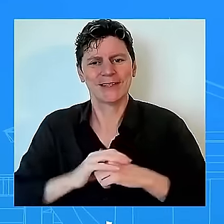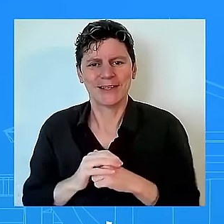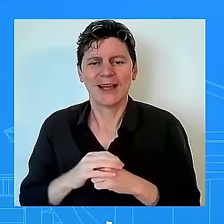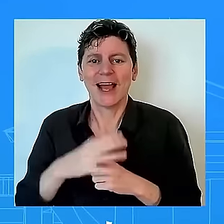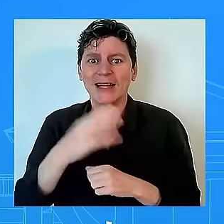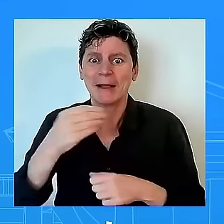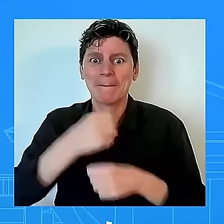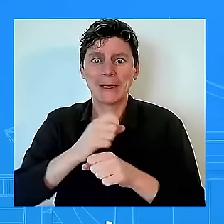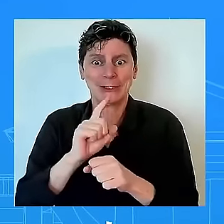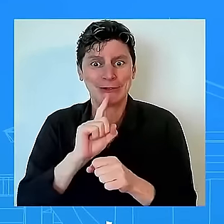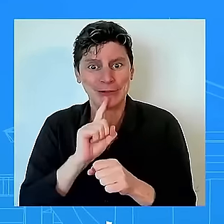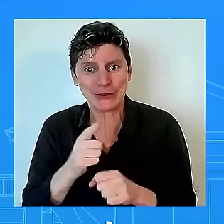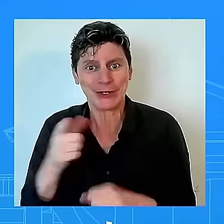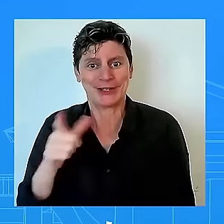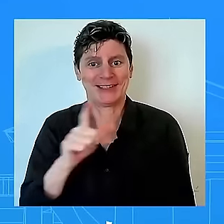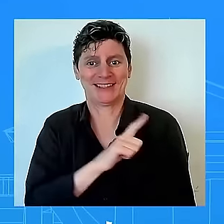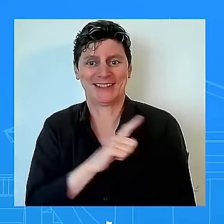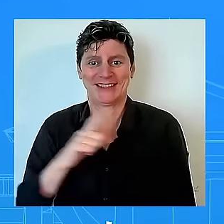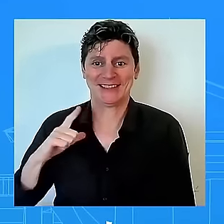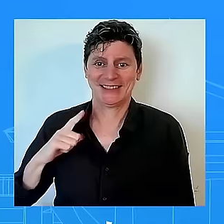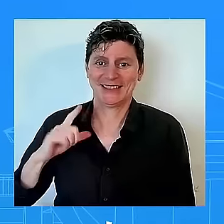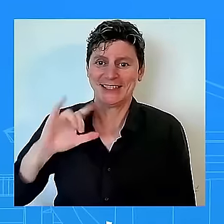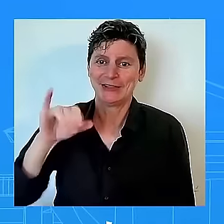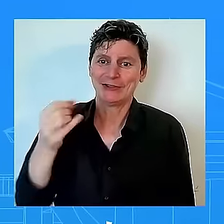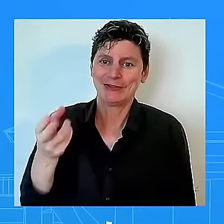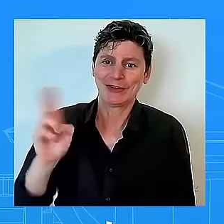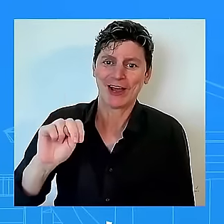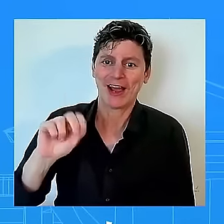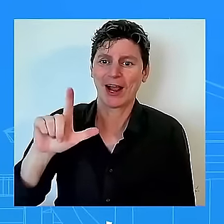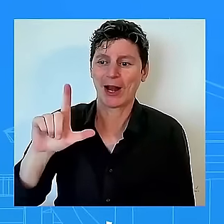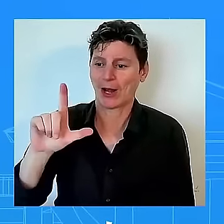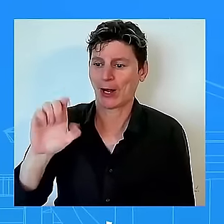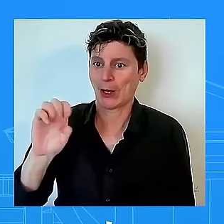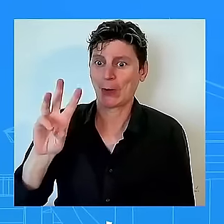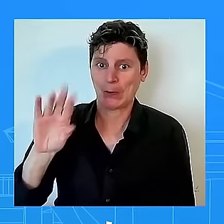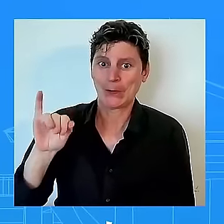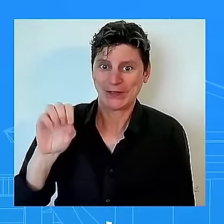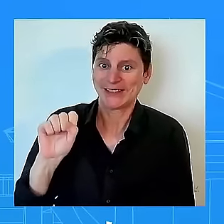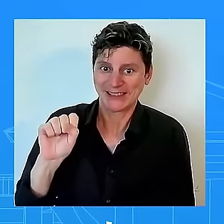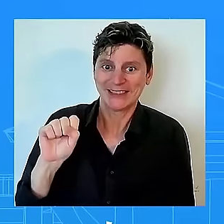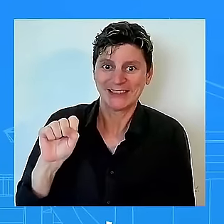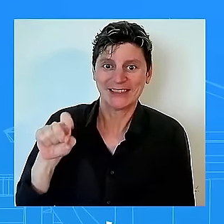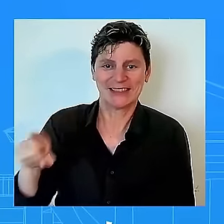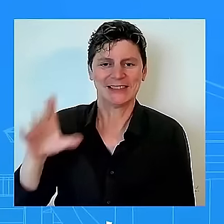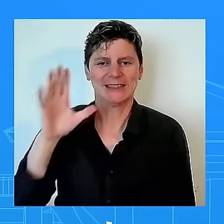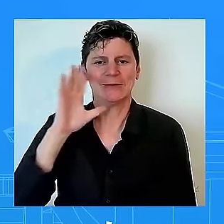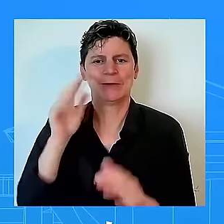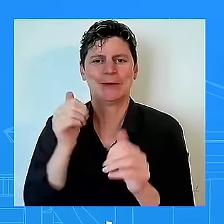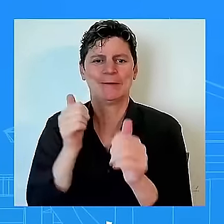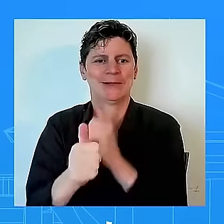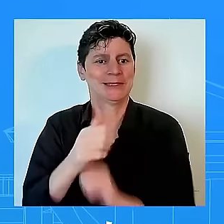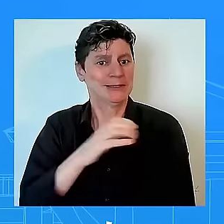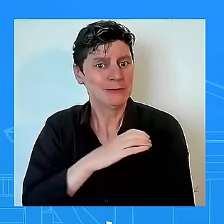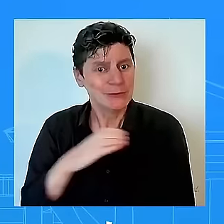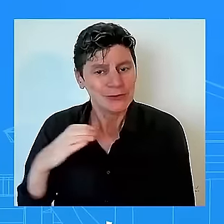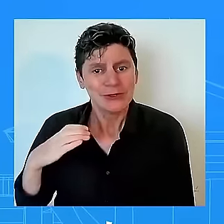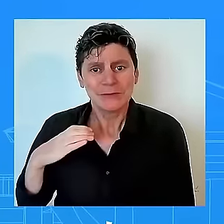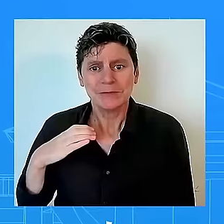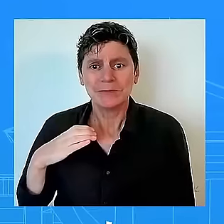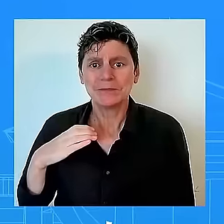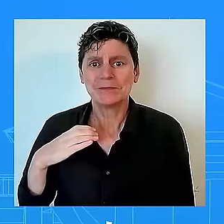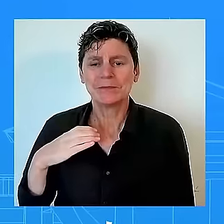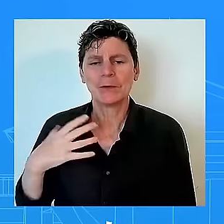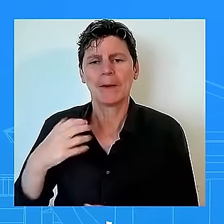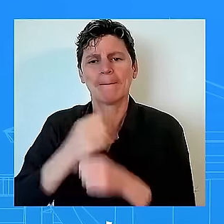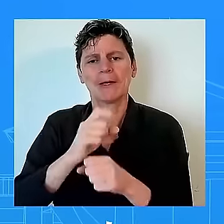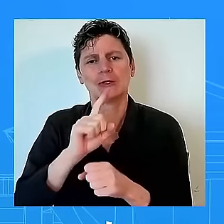legislation gets passed through in congress uh we want to make sure that uh voting is more accessible for everyone that